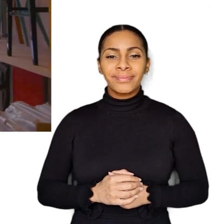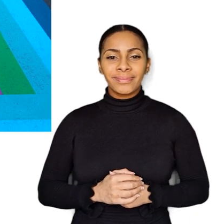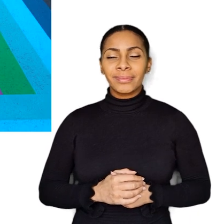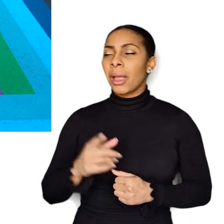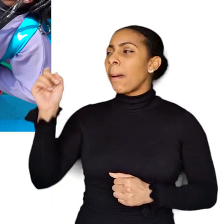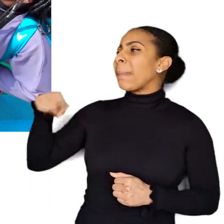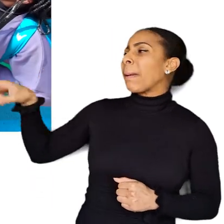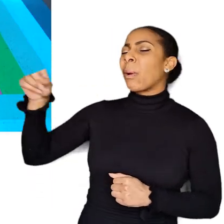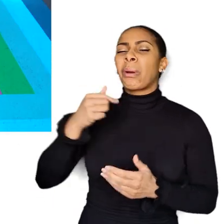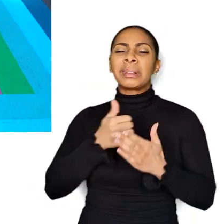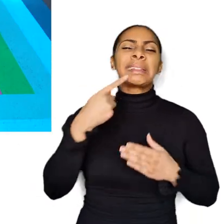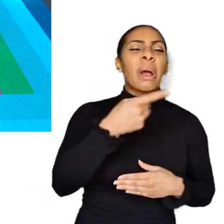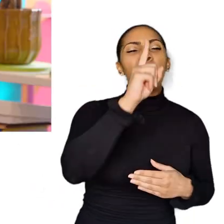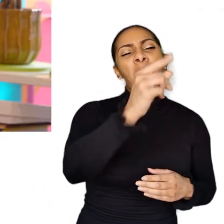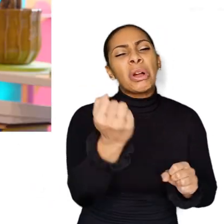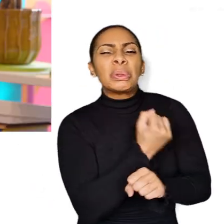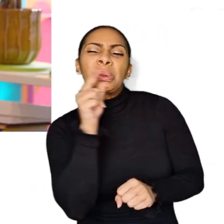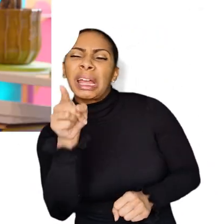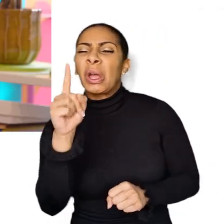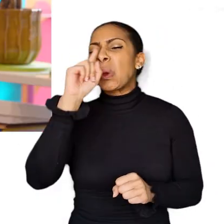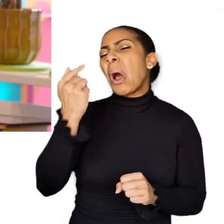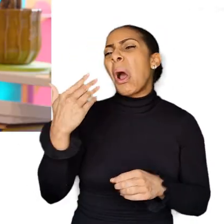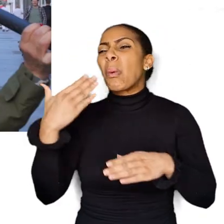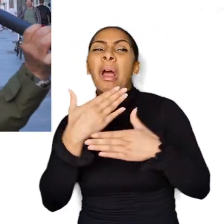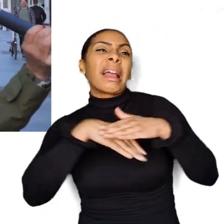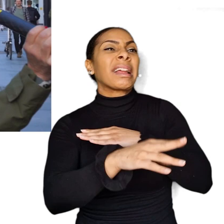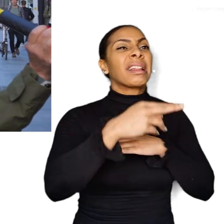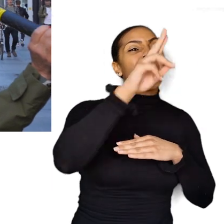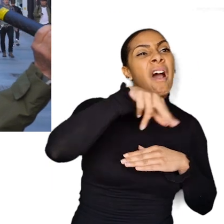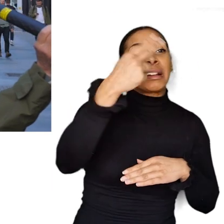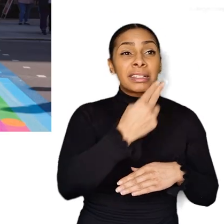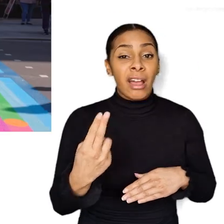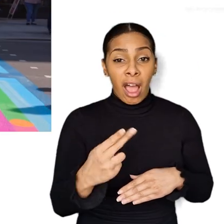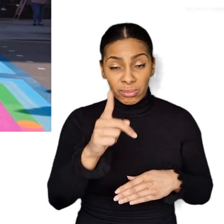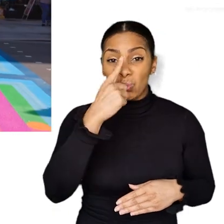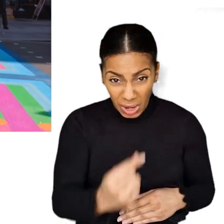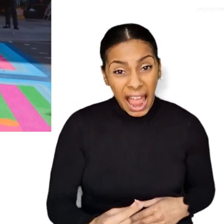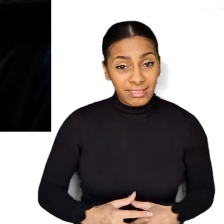There will be lots of people that tell you, you you can't do this or you can't make a career in art or design art, but you can.